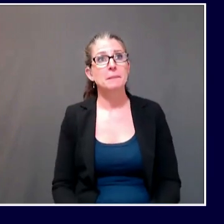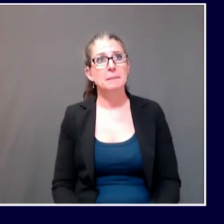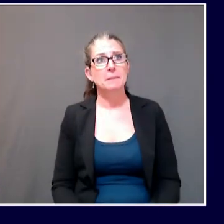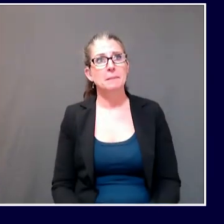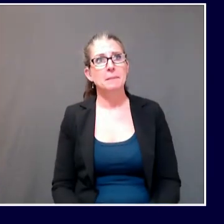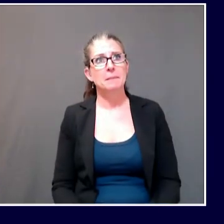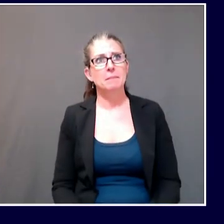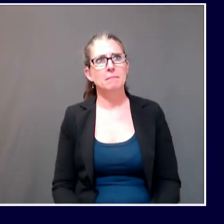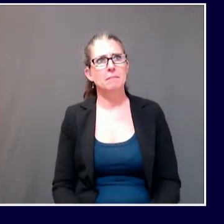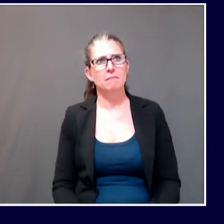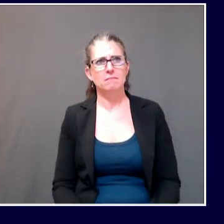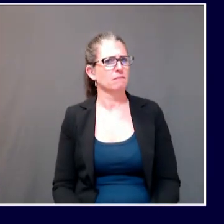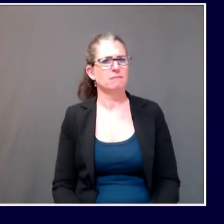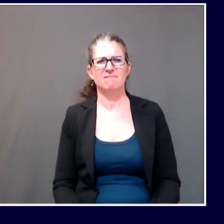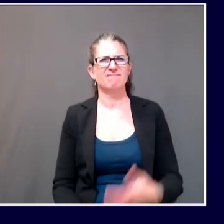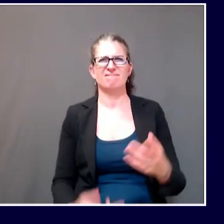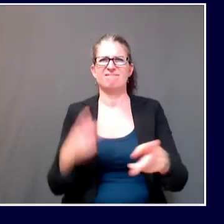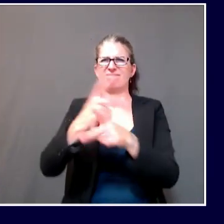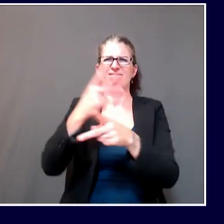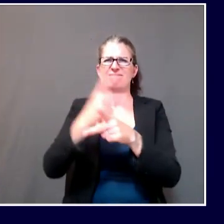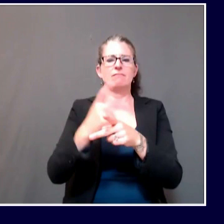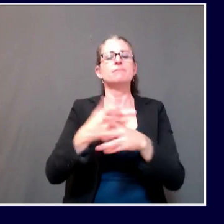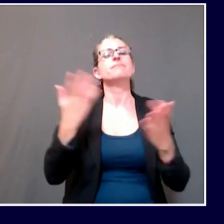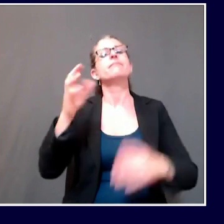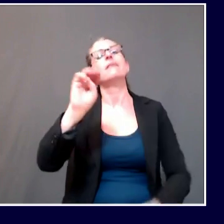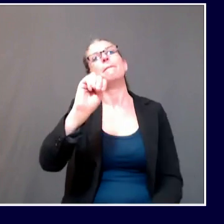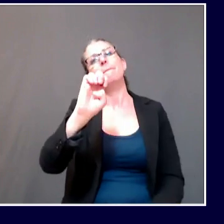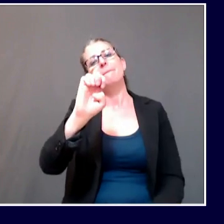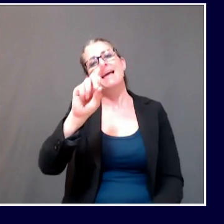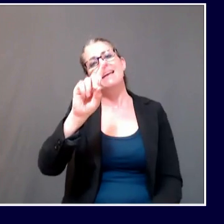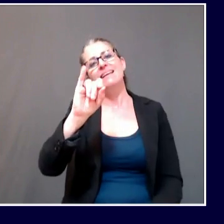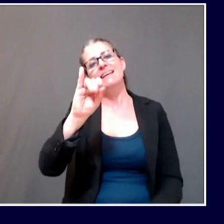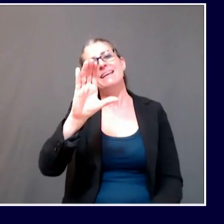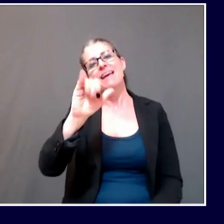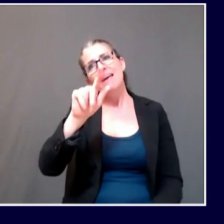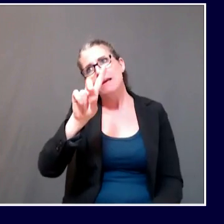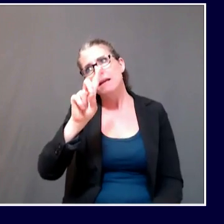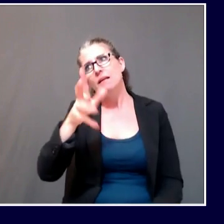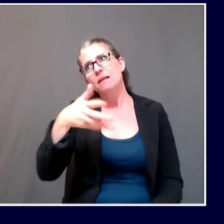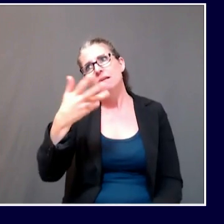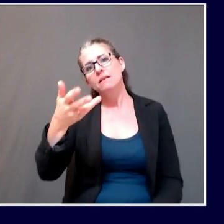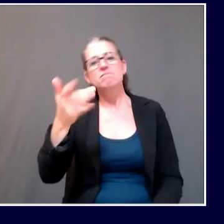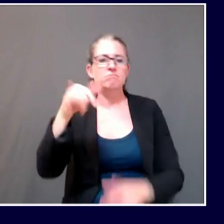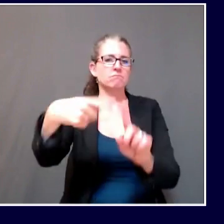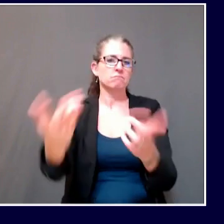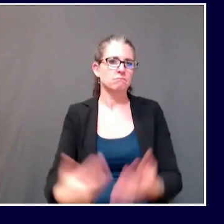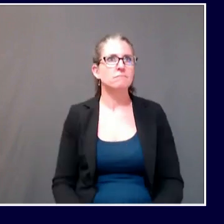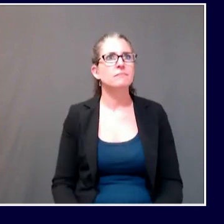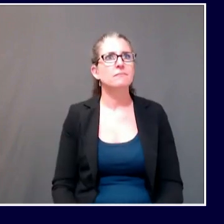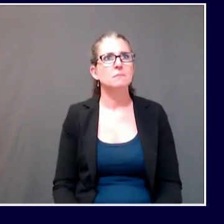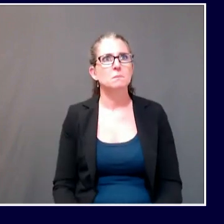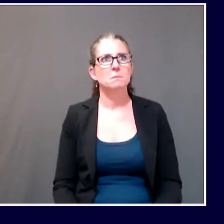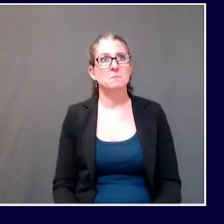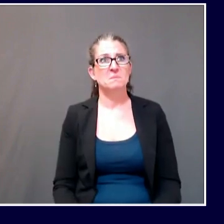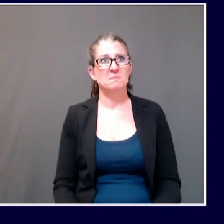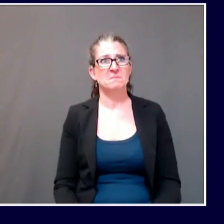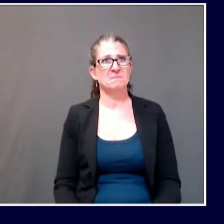of Medicaid. Medicaid covers a lot of things, and we don't envision cutting back on Medicaid because it's vital to the health of Maine families.